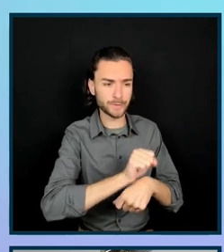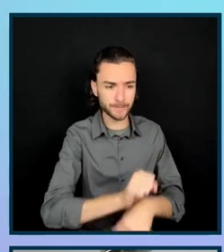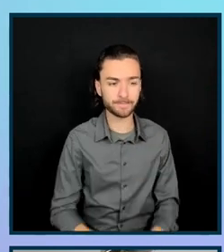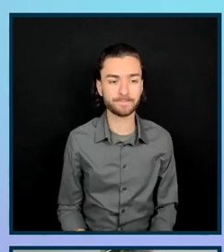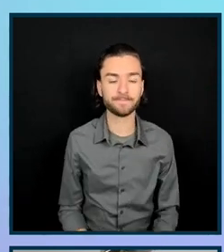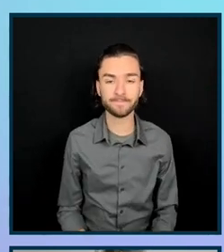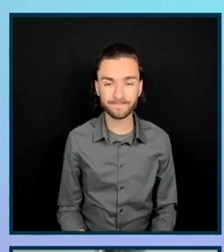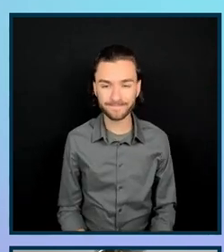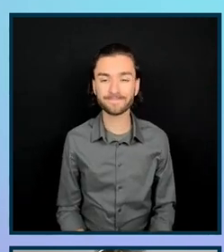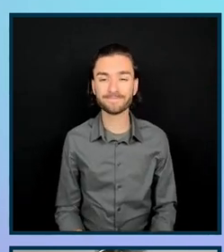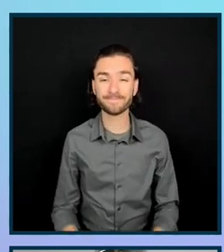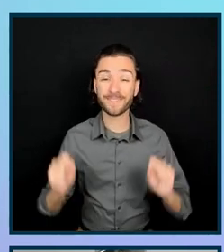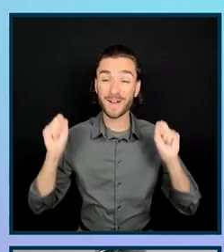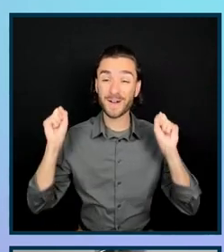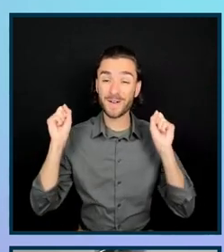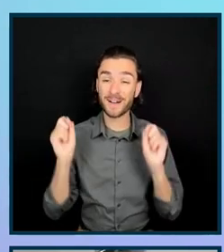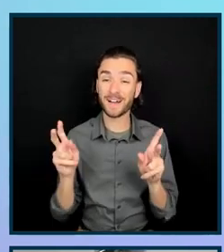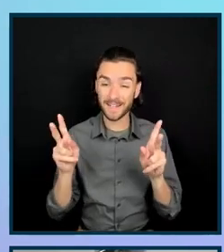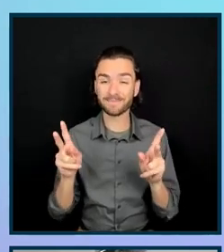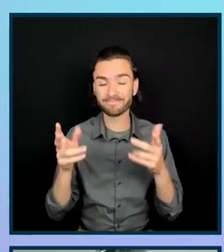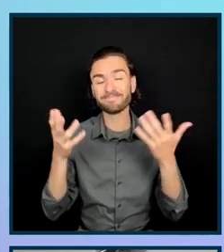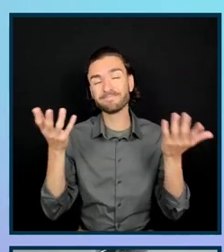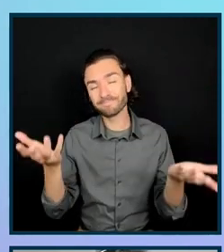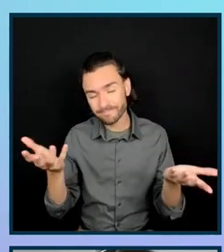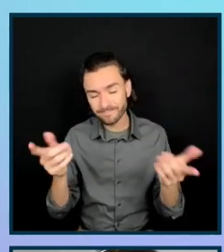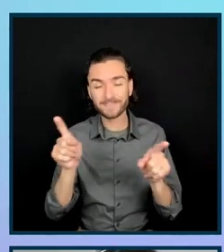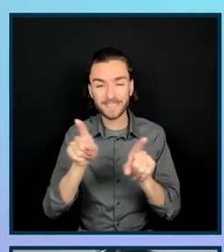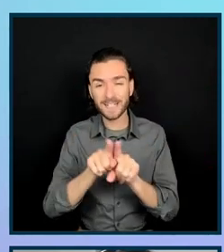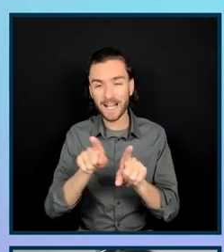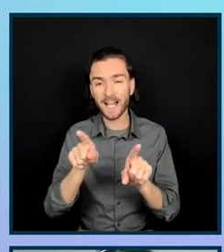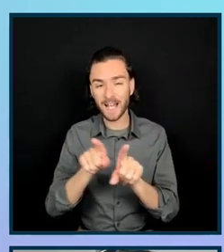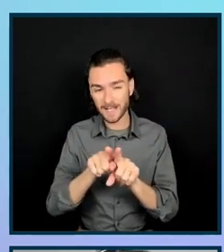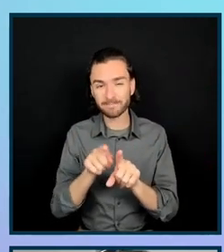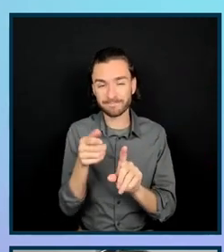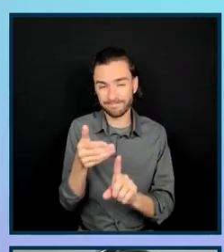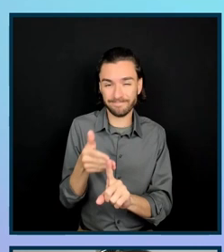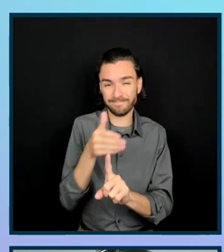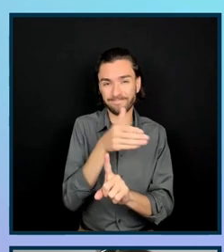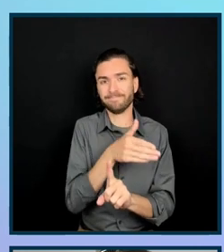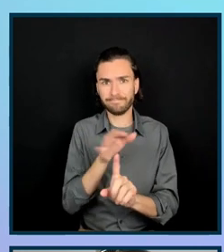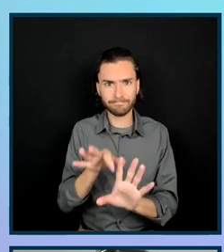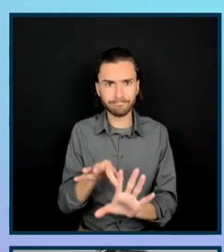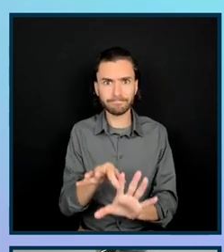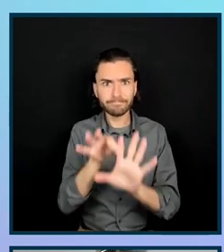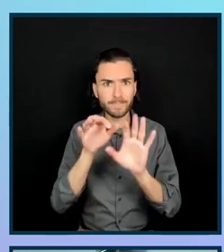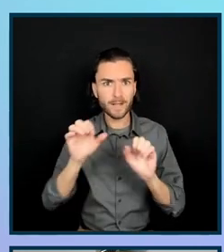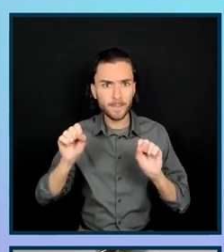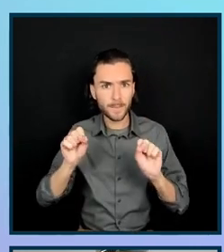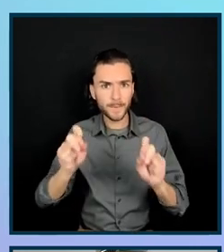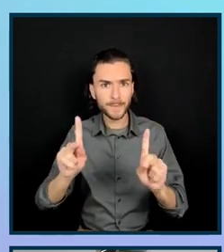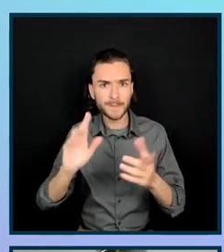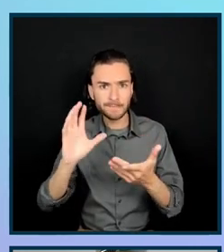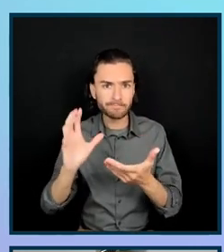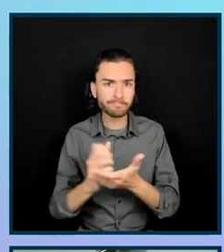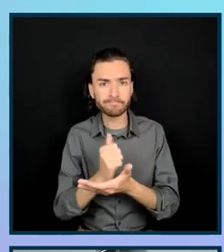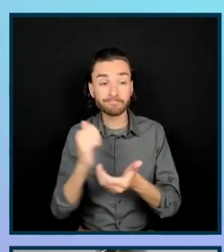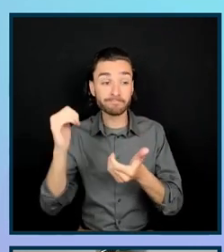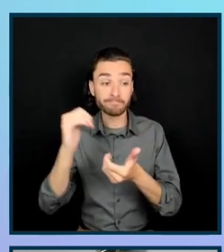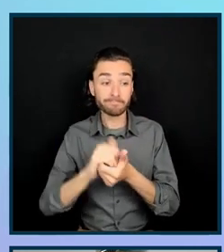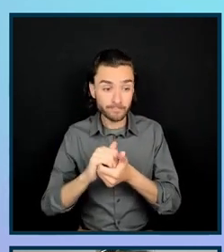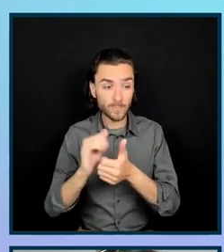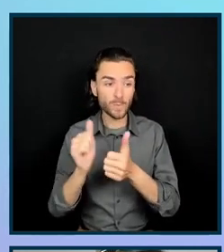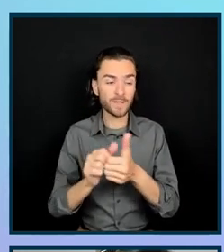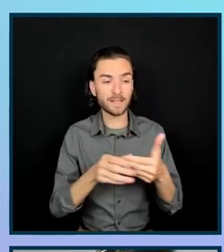Okay. And like in the beginning of our session, we had this unique opportunity to work with a leading cloud service